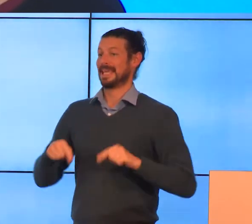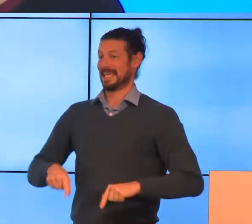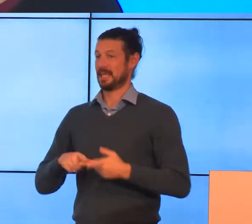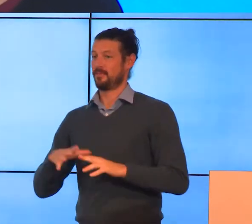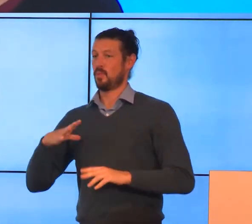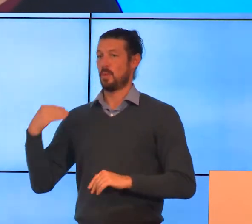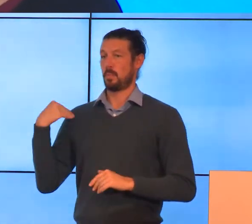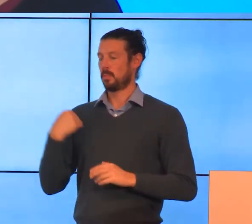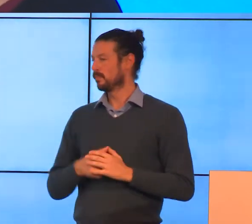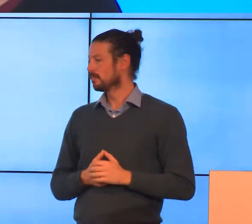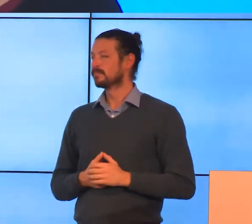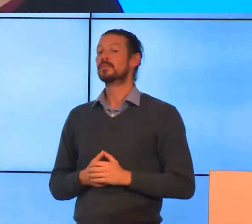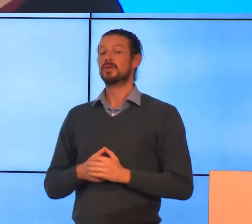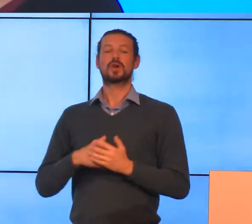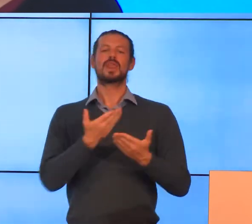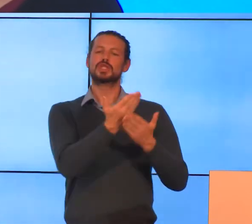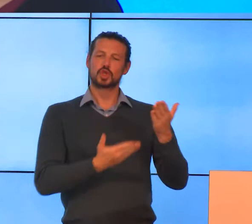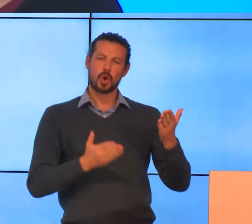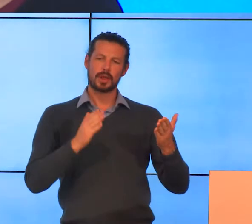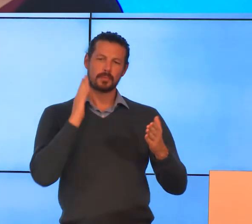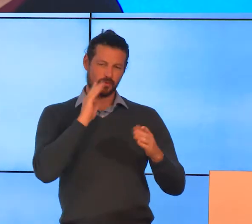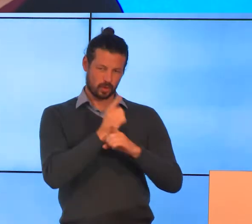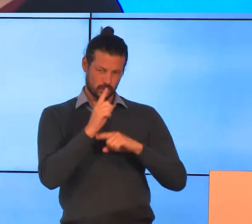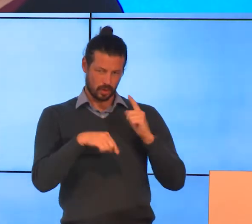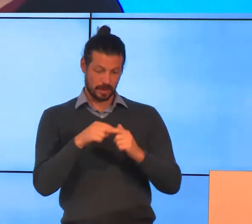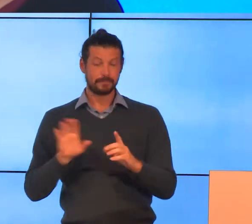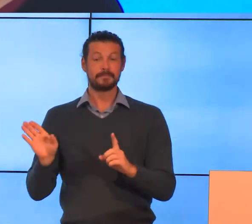So back to Philippa. A couple of weeks ago,